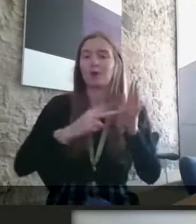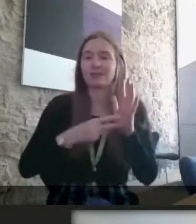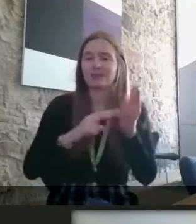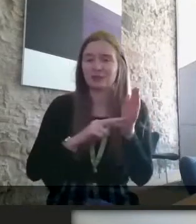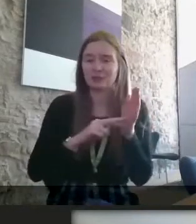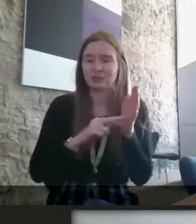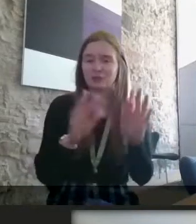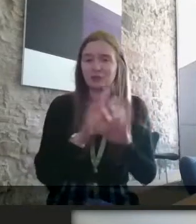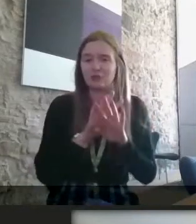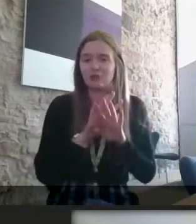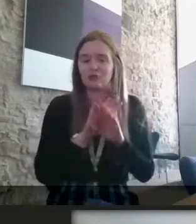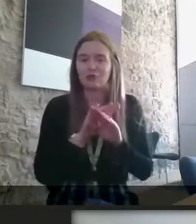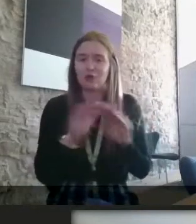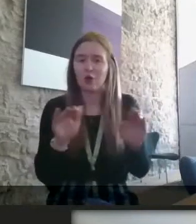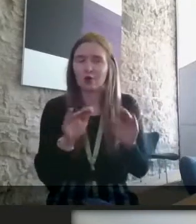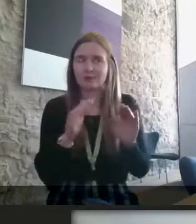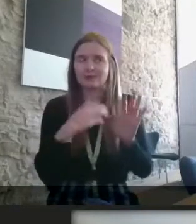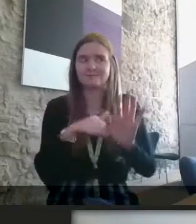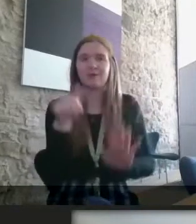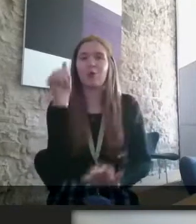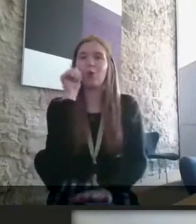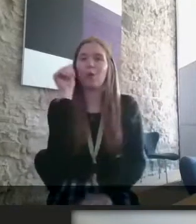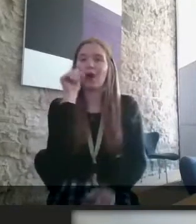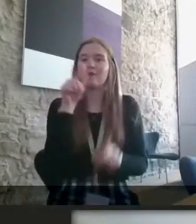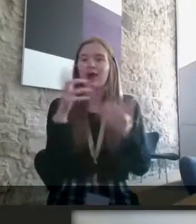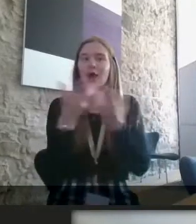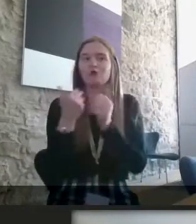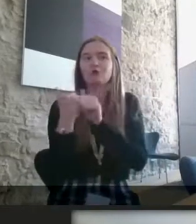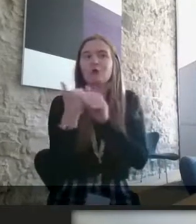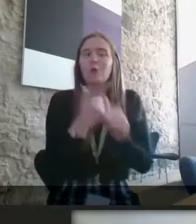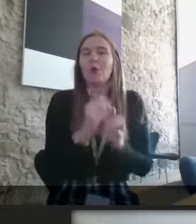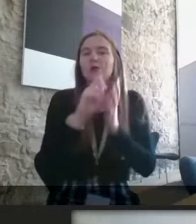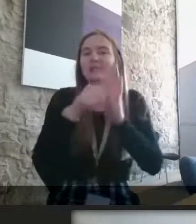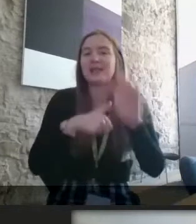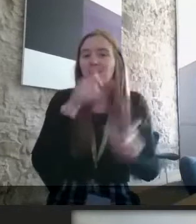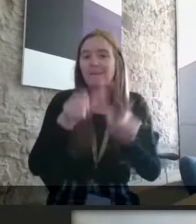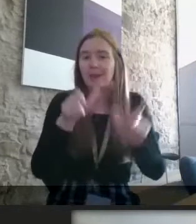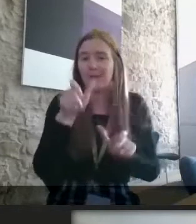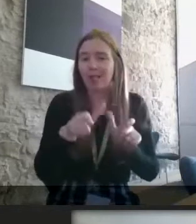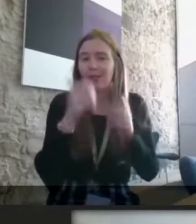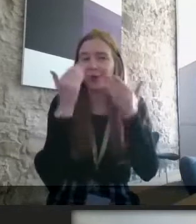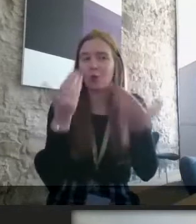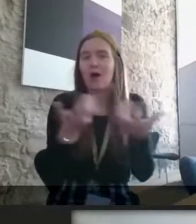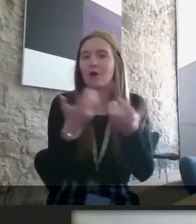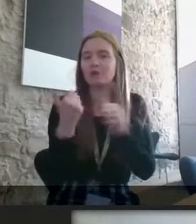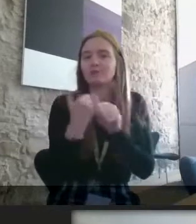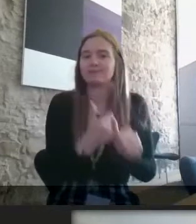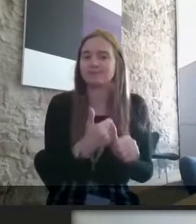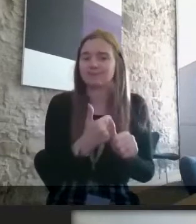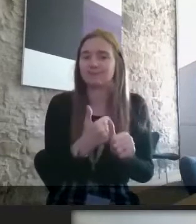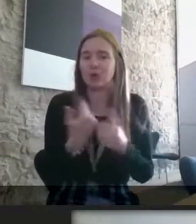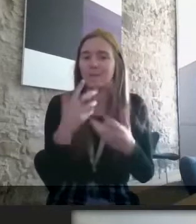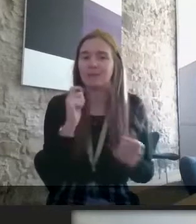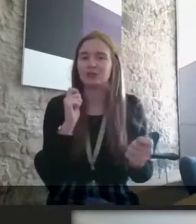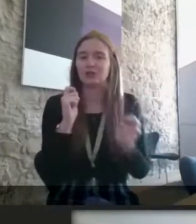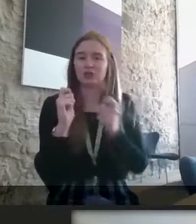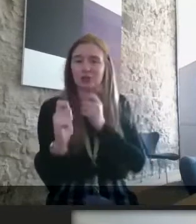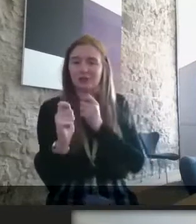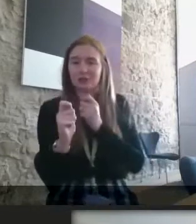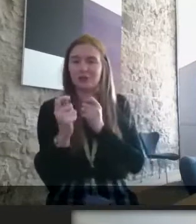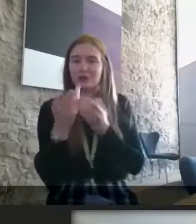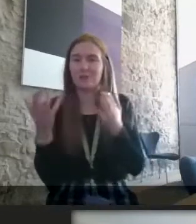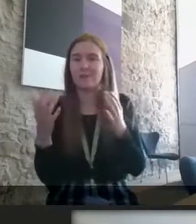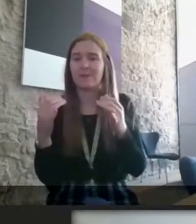be as informed around supporting disabled people specifically um so there has been a change of some employment